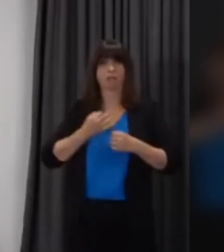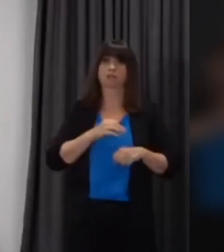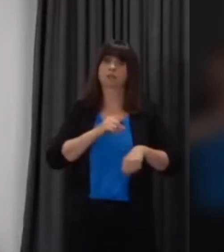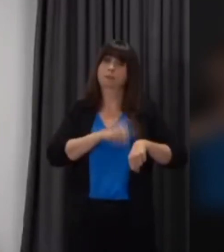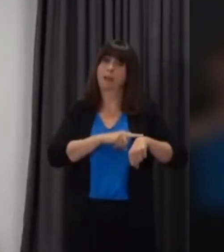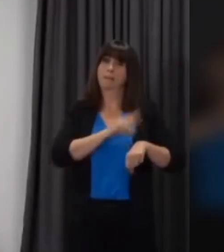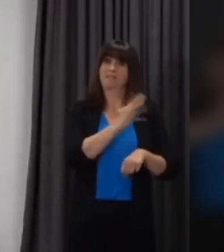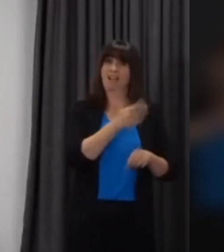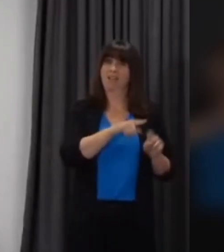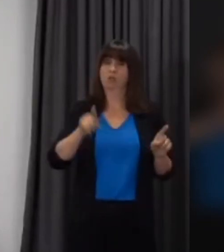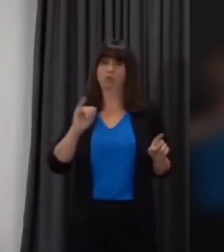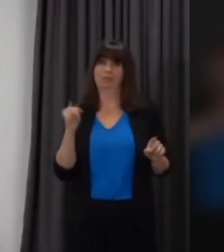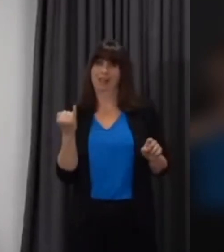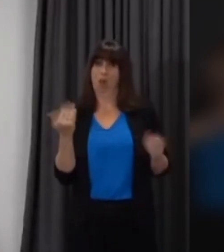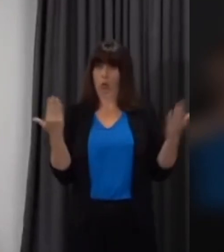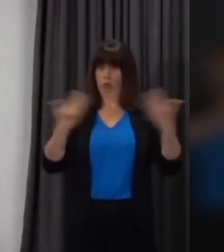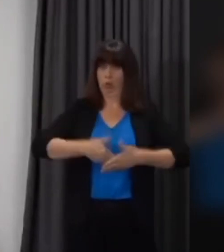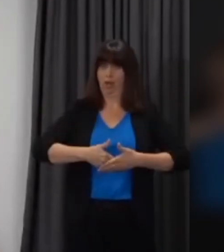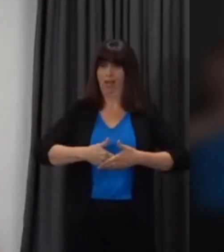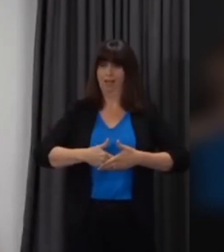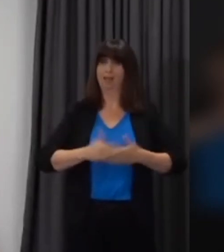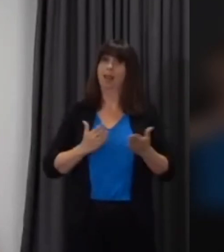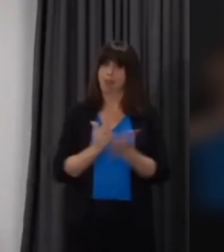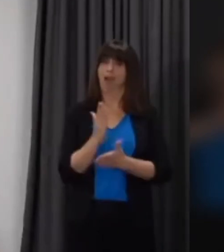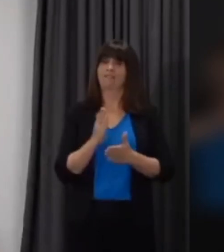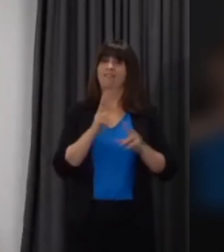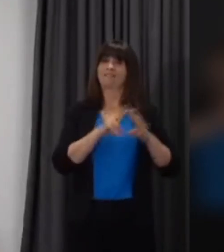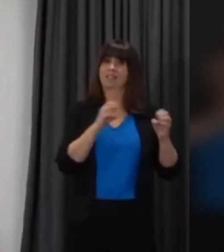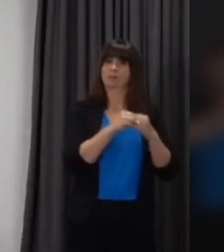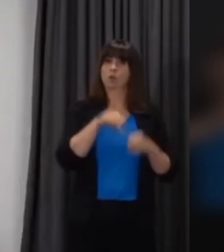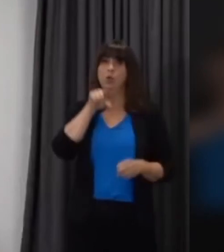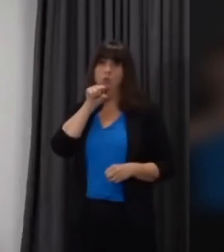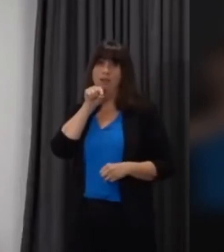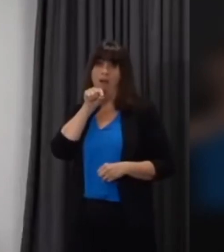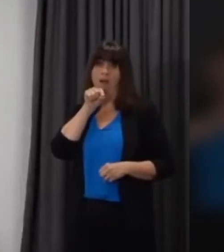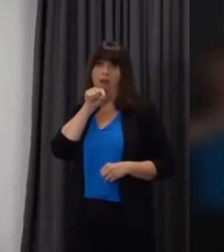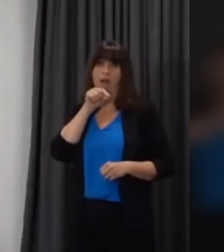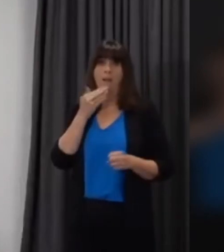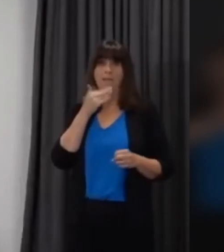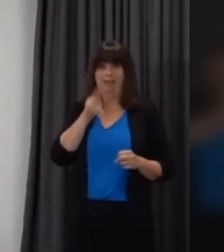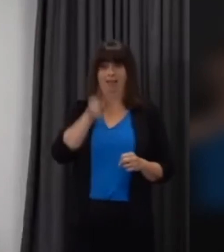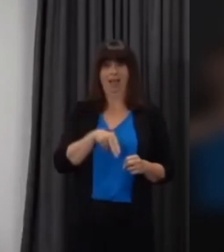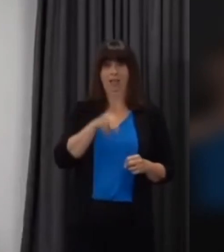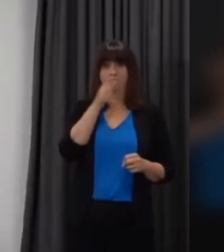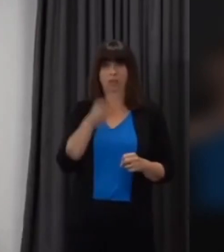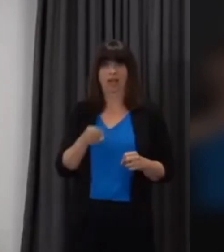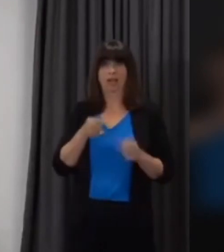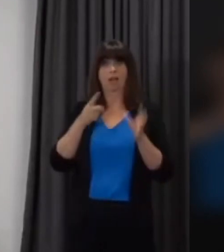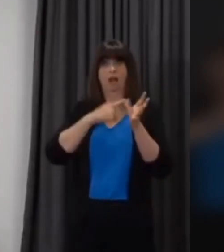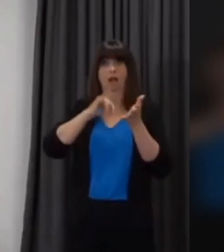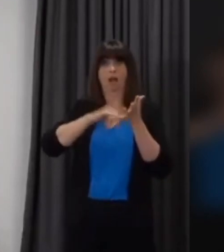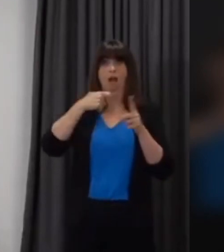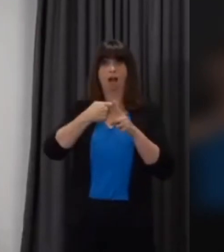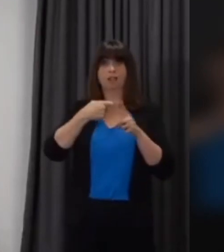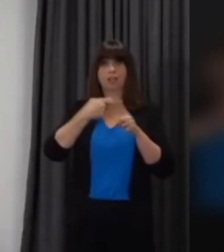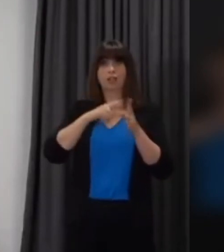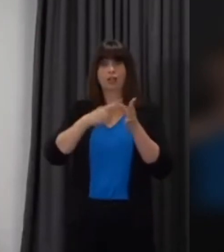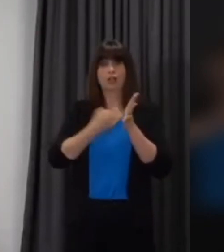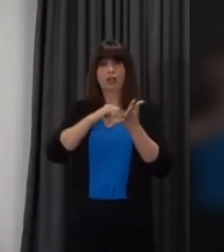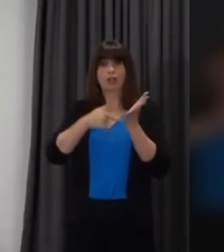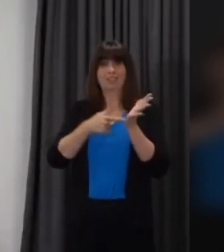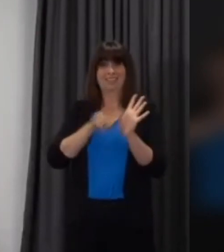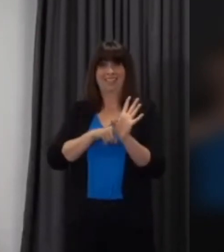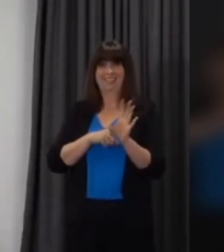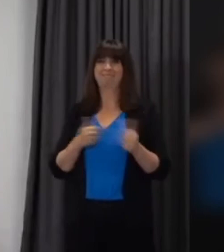and 6 pm this evening live on Facebook and Twitter. So just use the hashtag AskKirstie and I'll now turn